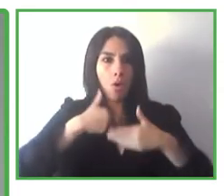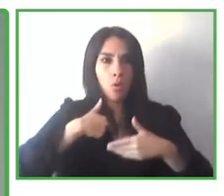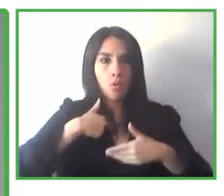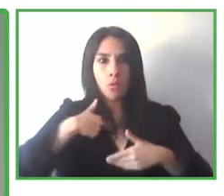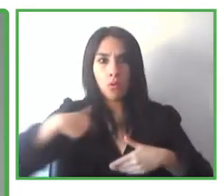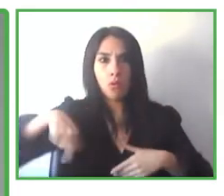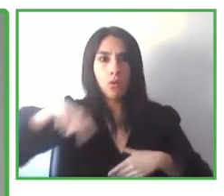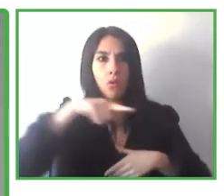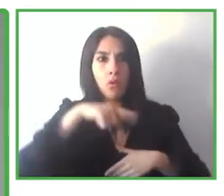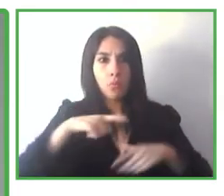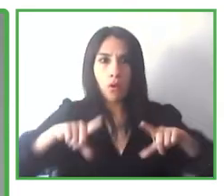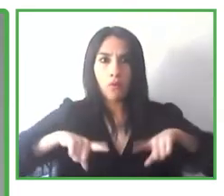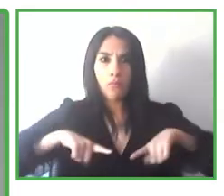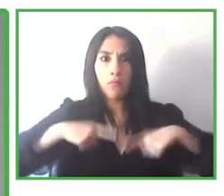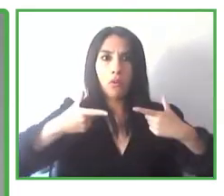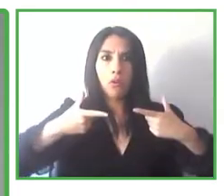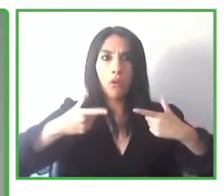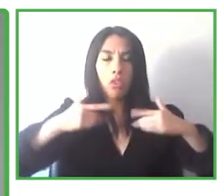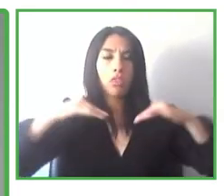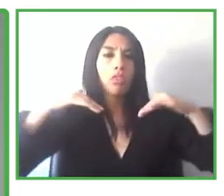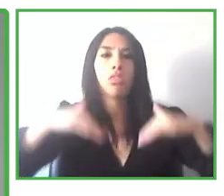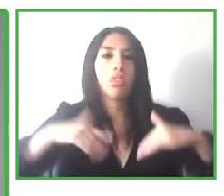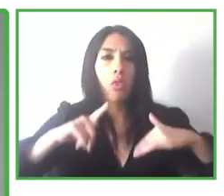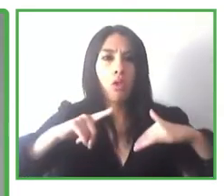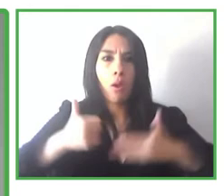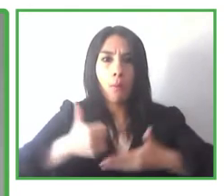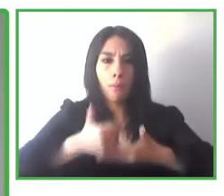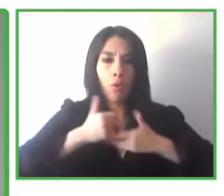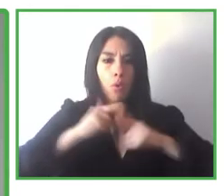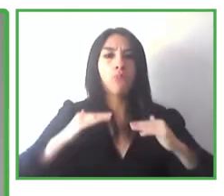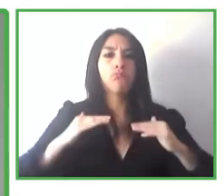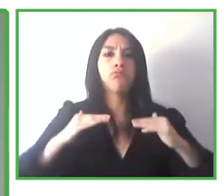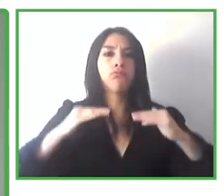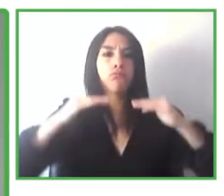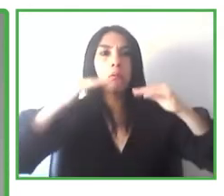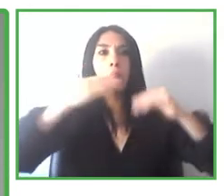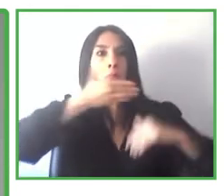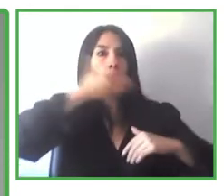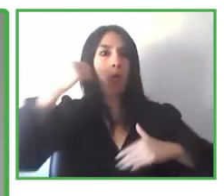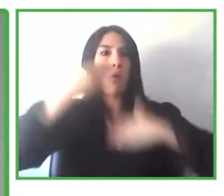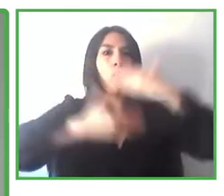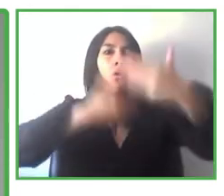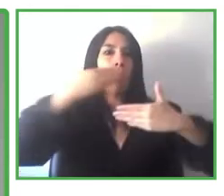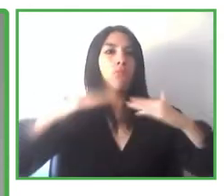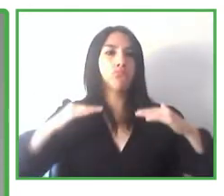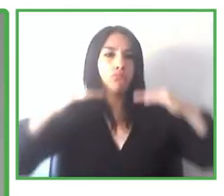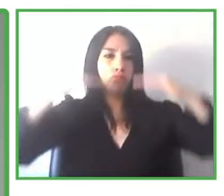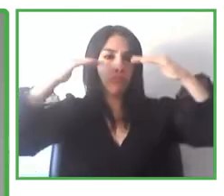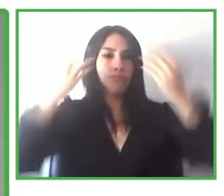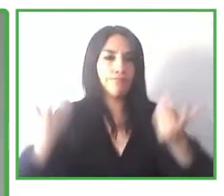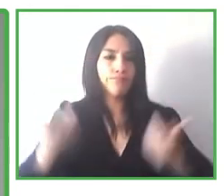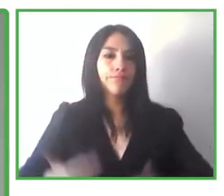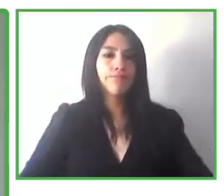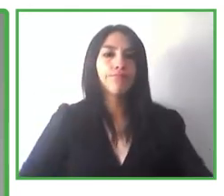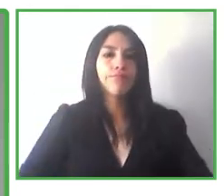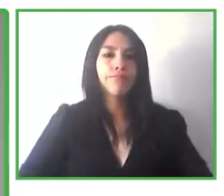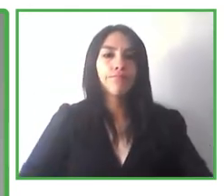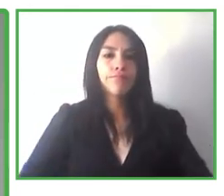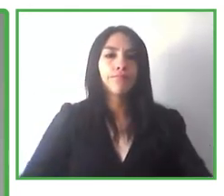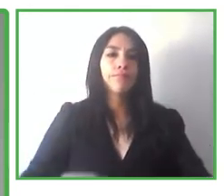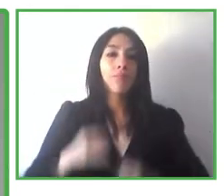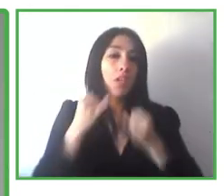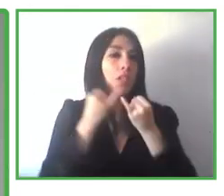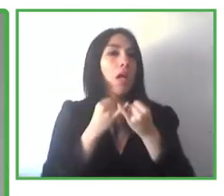of improving our future quality of life in all the different aspects of our lives. Of course, to maintain